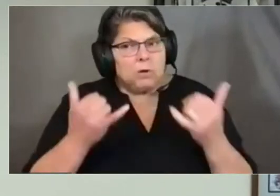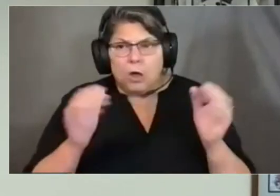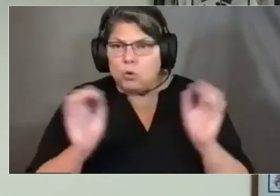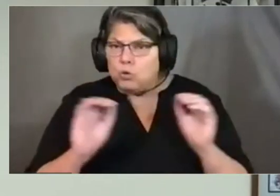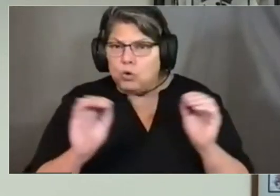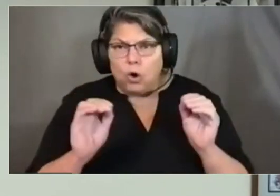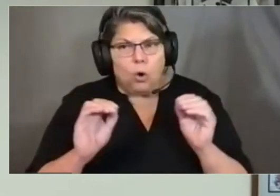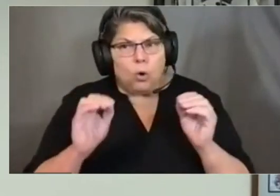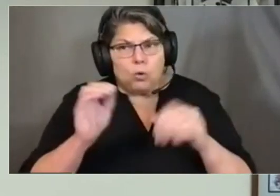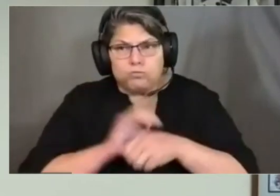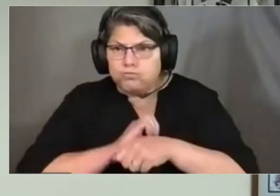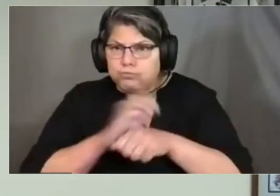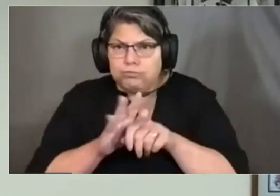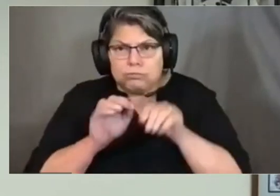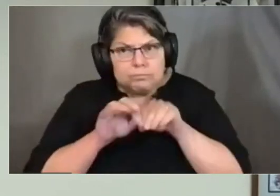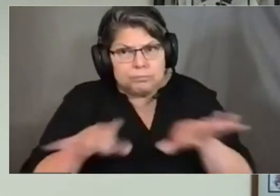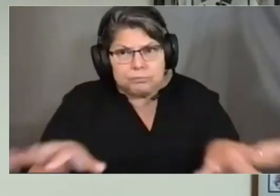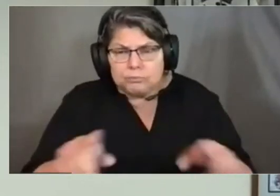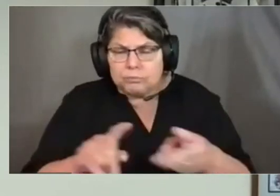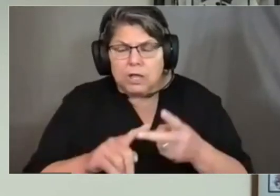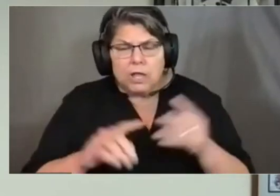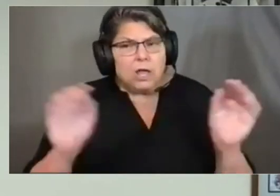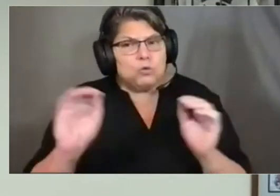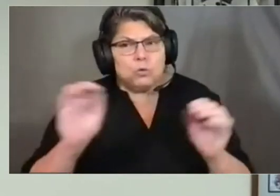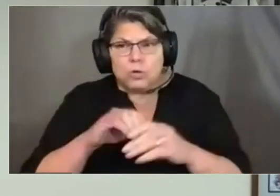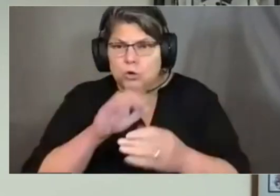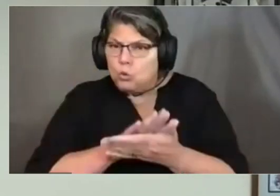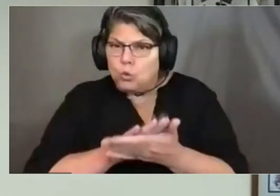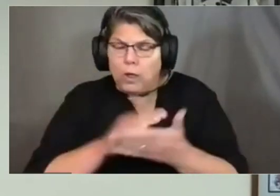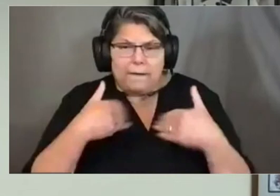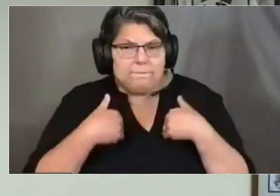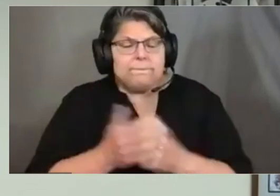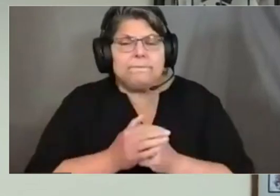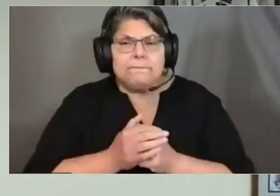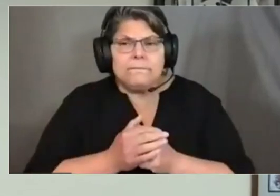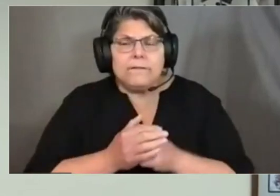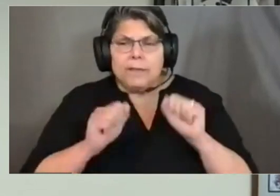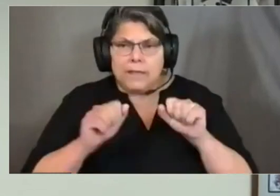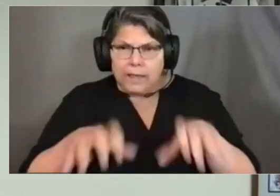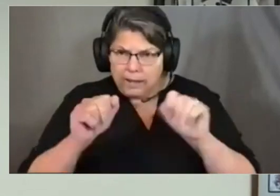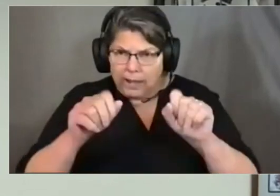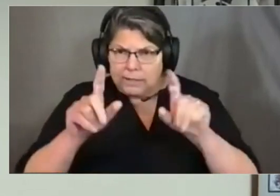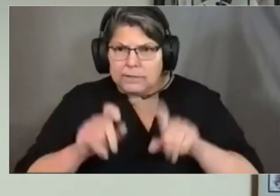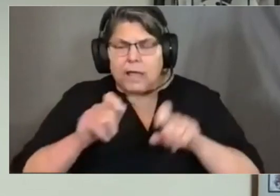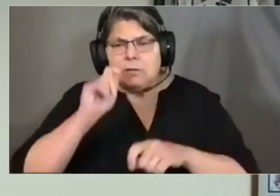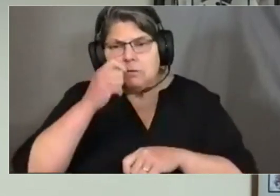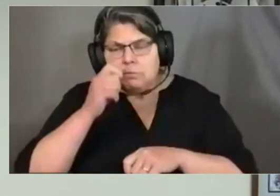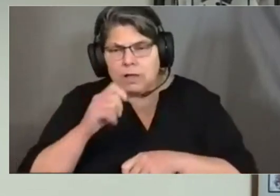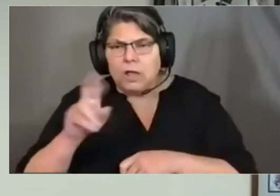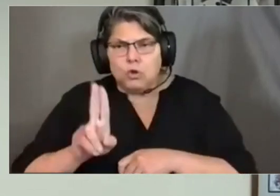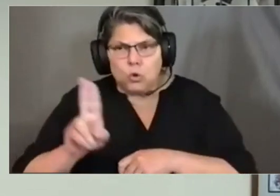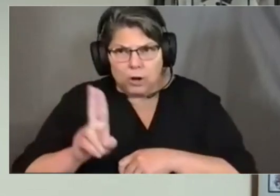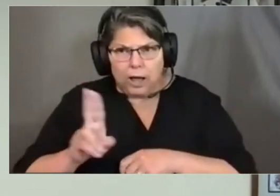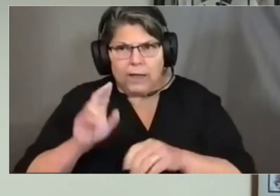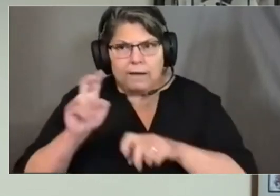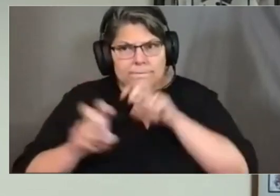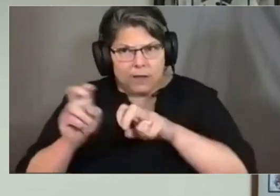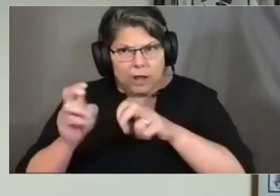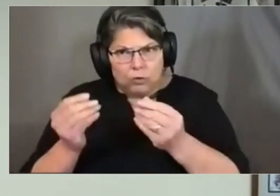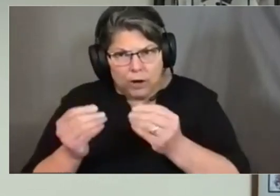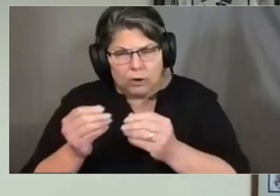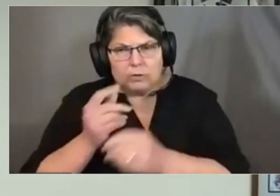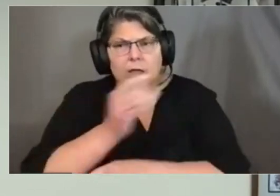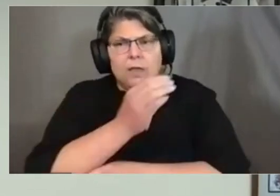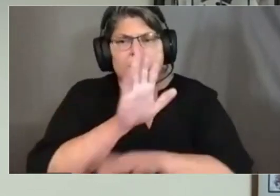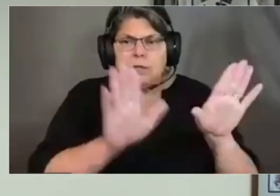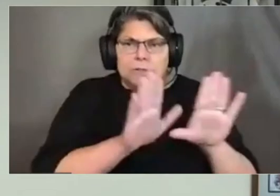cases are open. Testing now available at the Ukiah Fairgrounds every Sunday through Thursday from